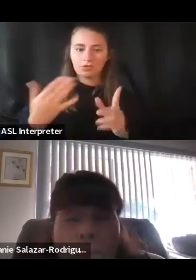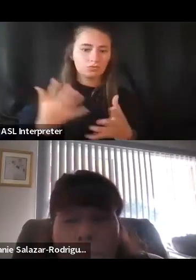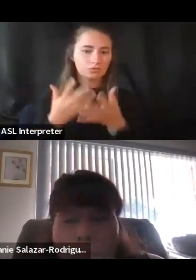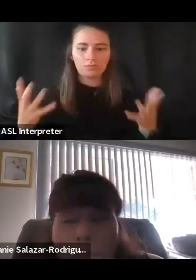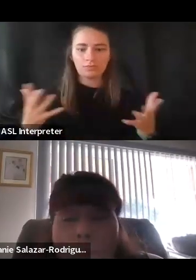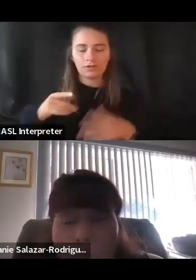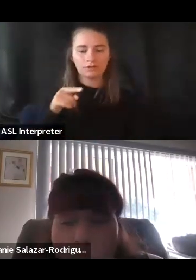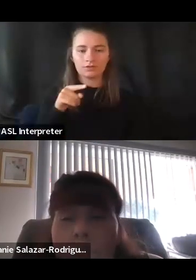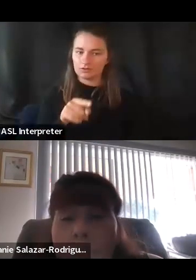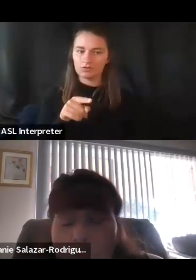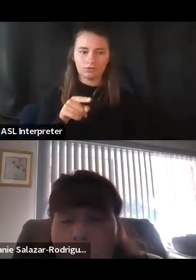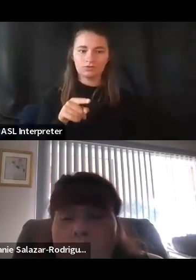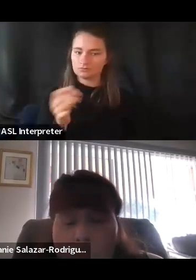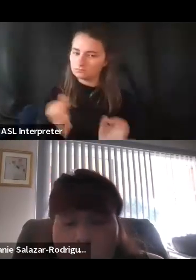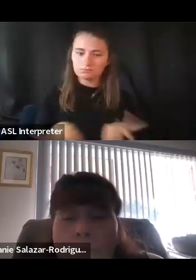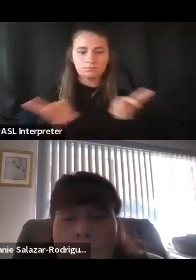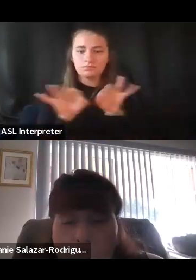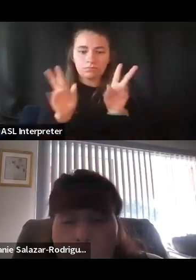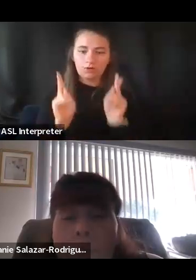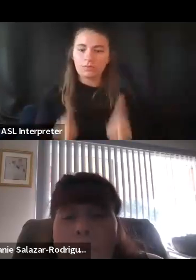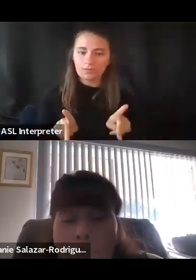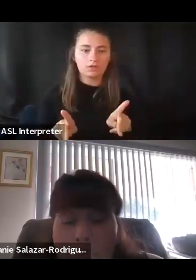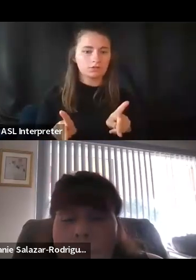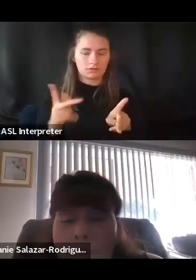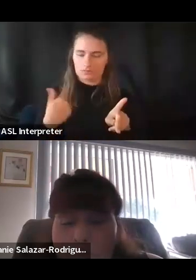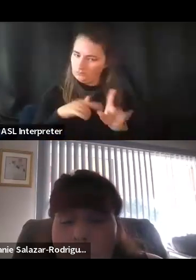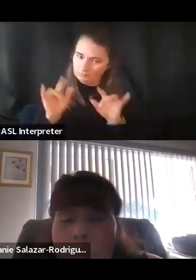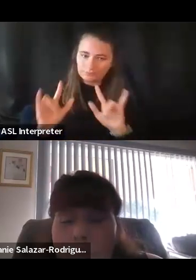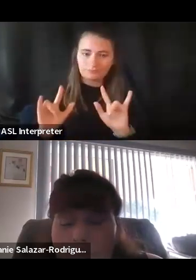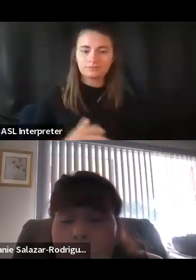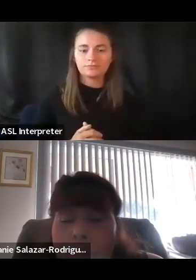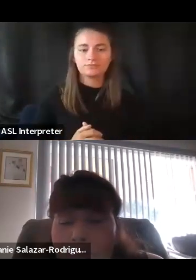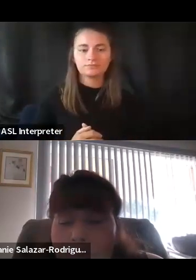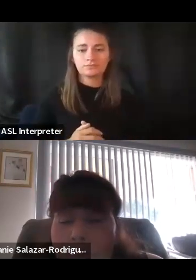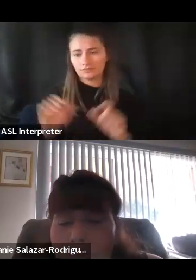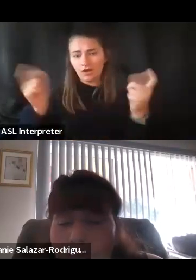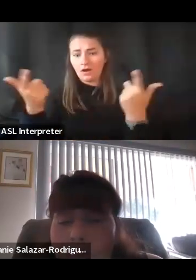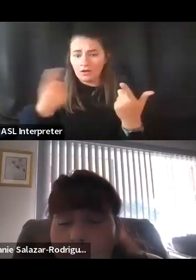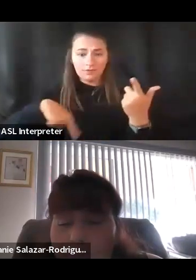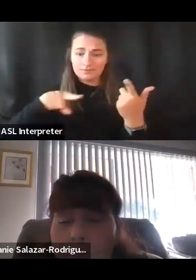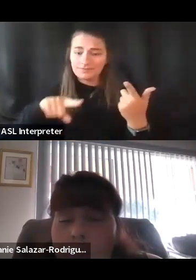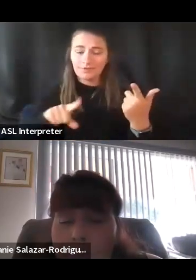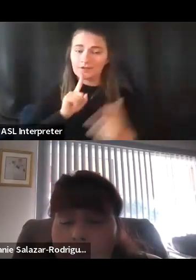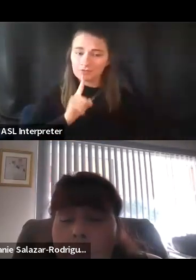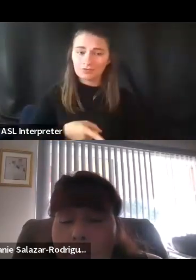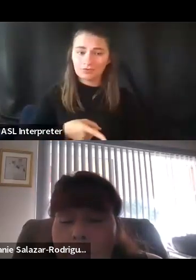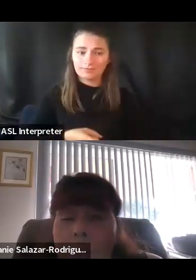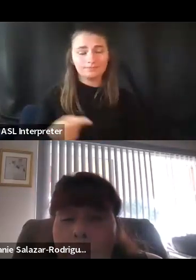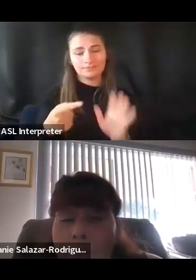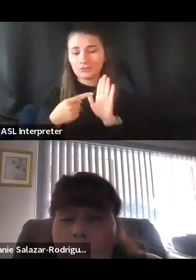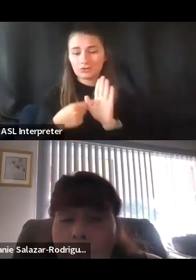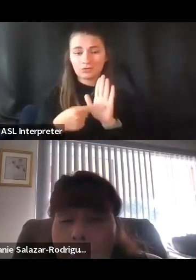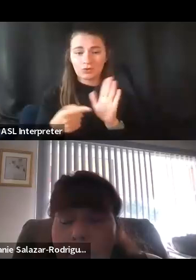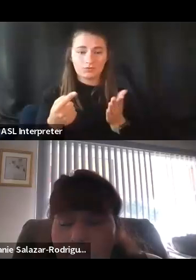are certainly one of those people that we need more of. And all of you are, in fact. It's just that sometimes